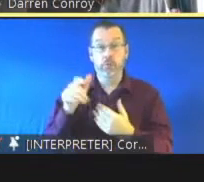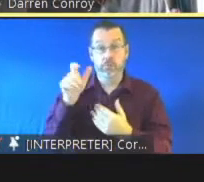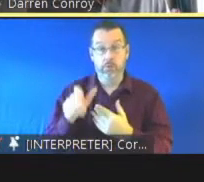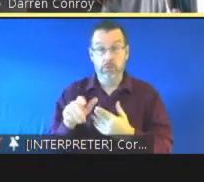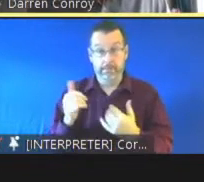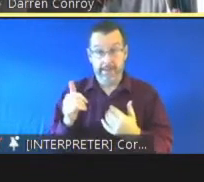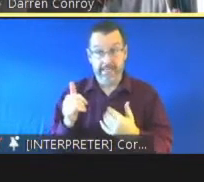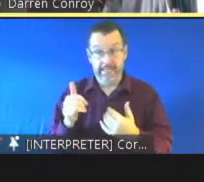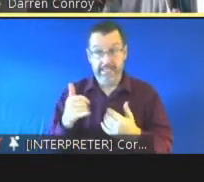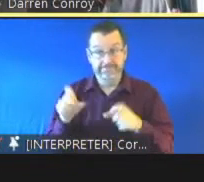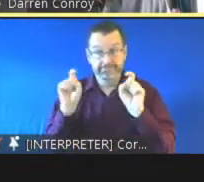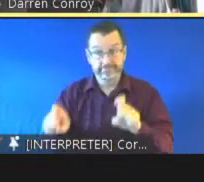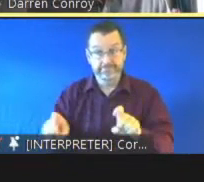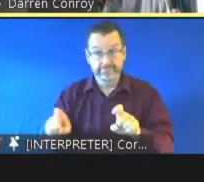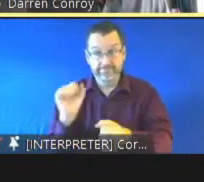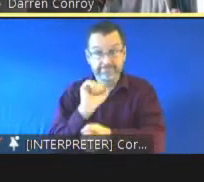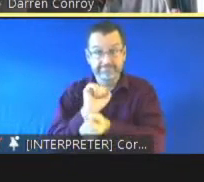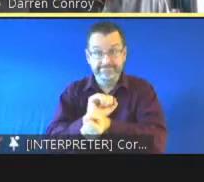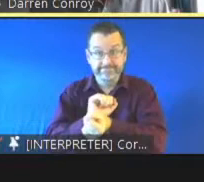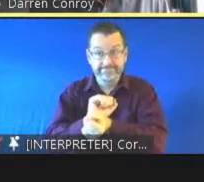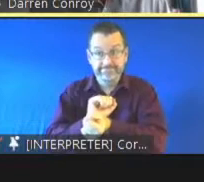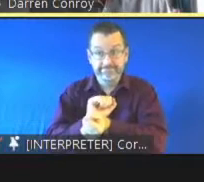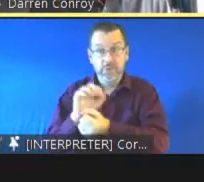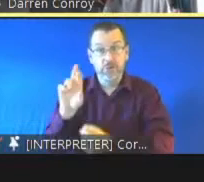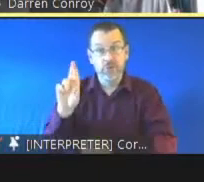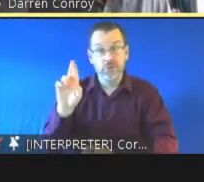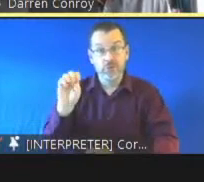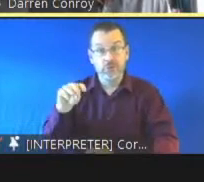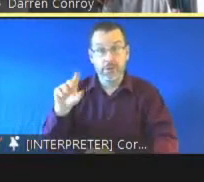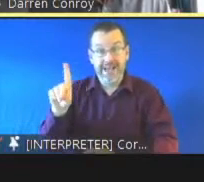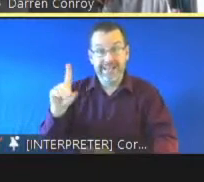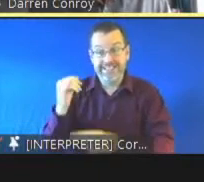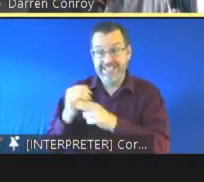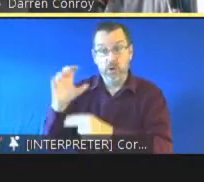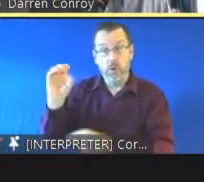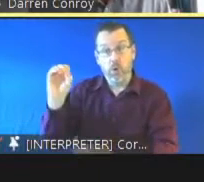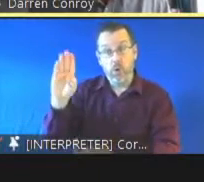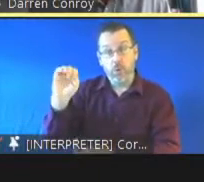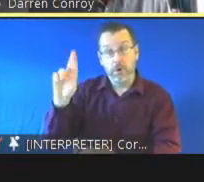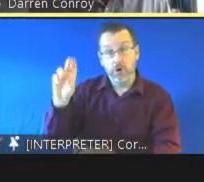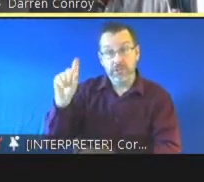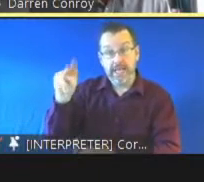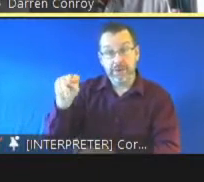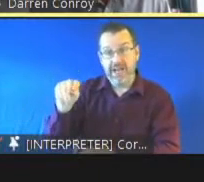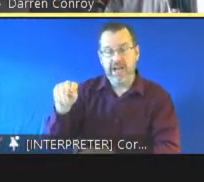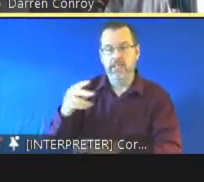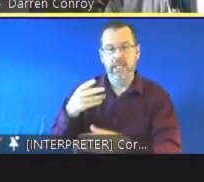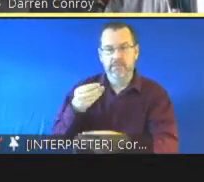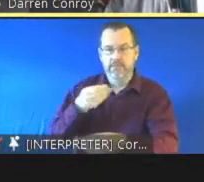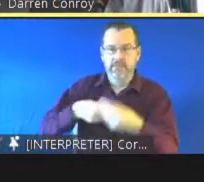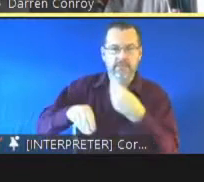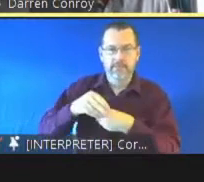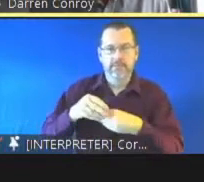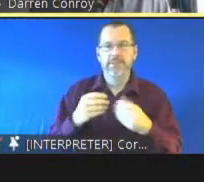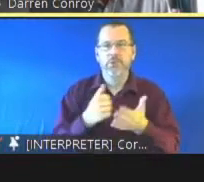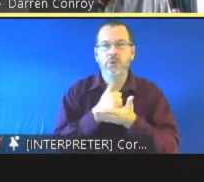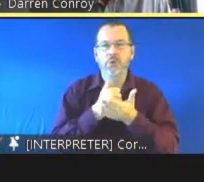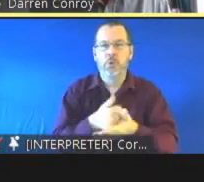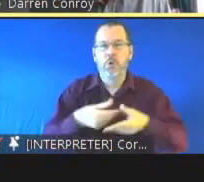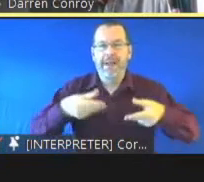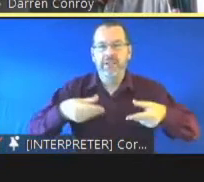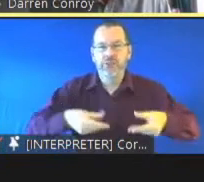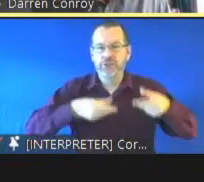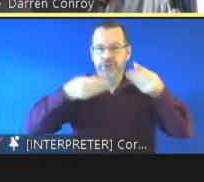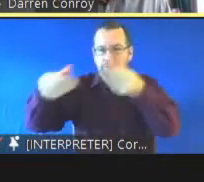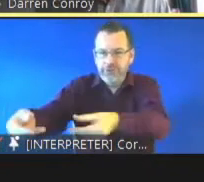custody or remanded in detention in overstown there is the option for this support package to be put in place in this program to be put in place